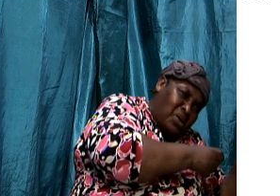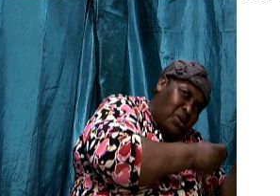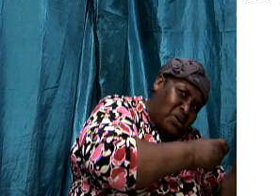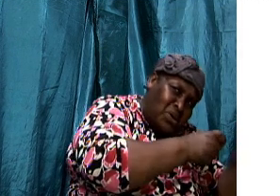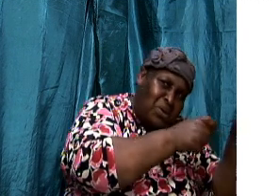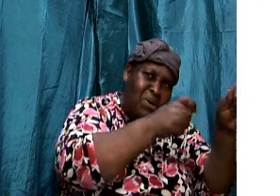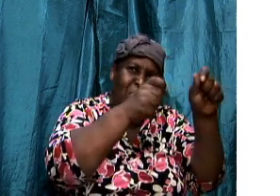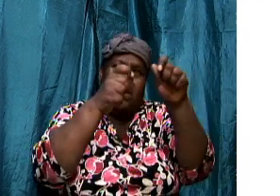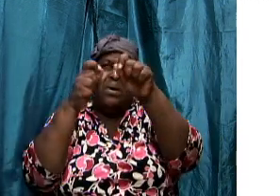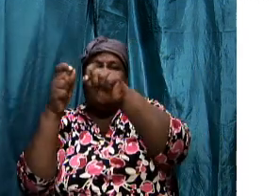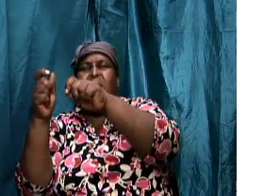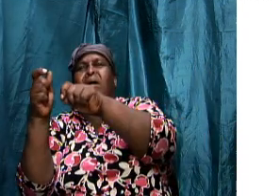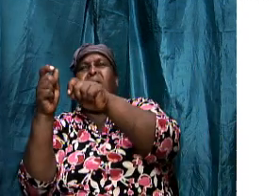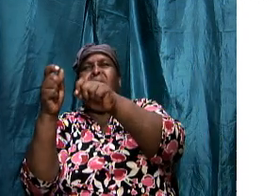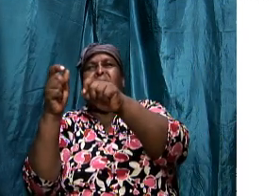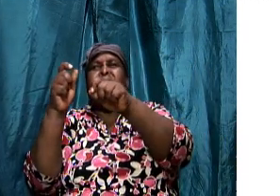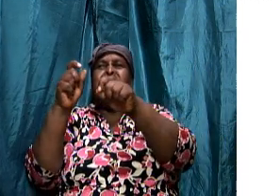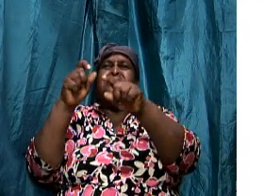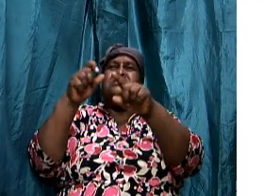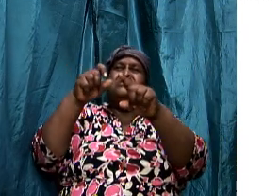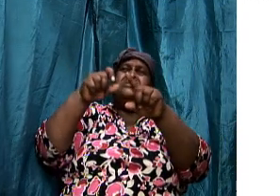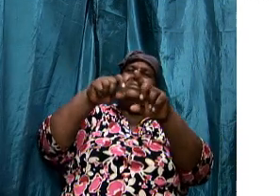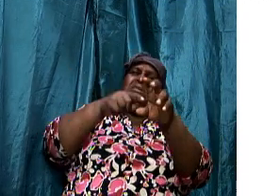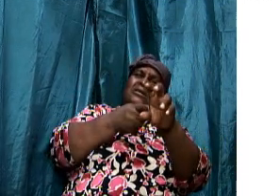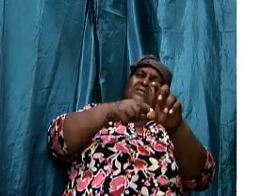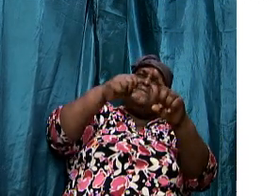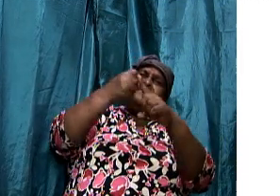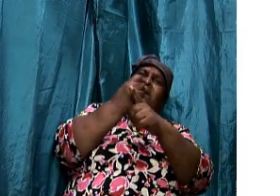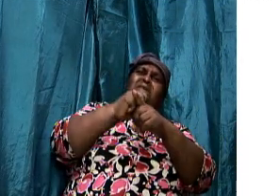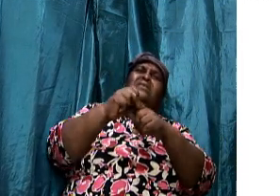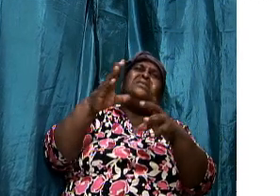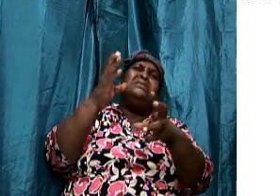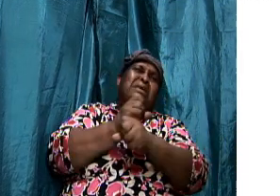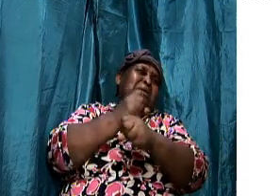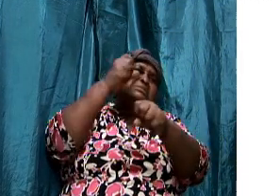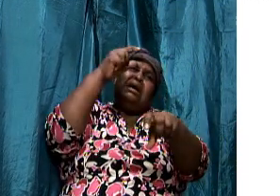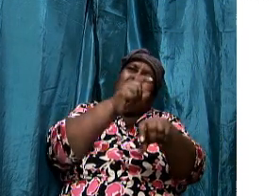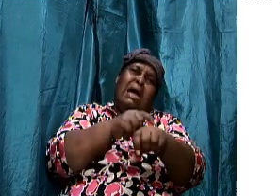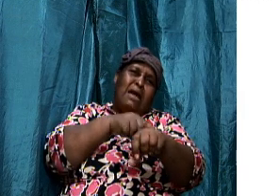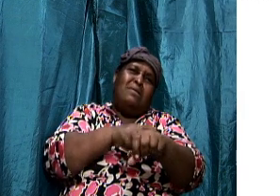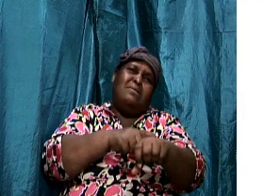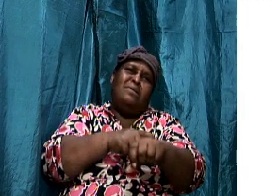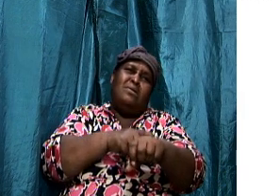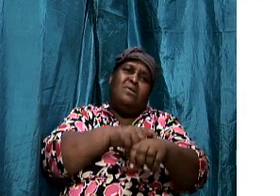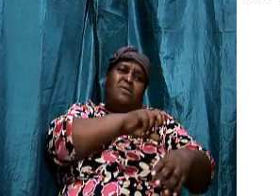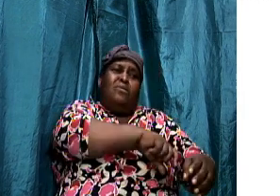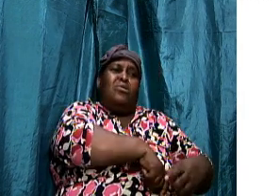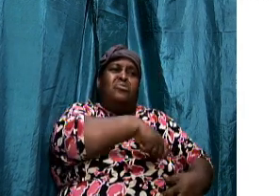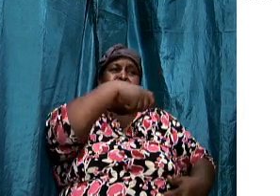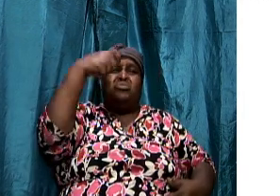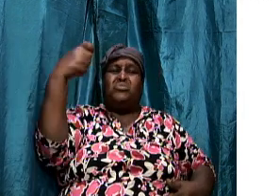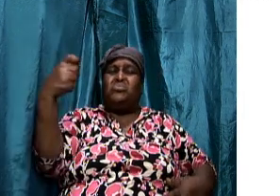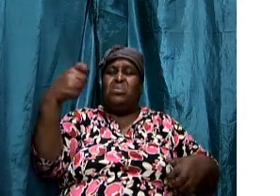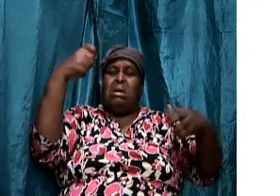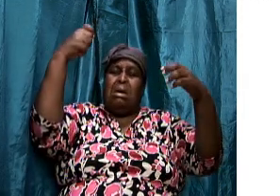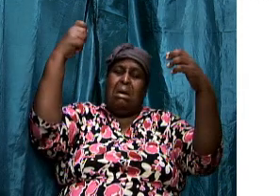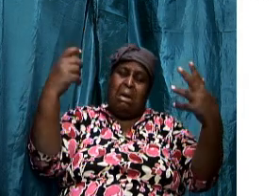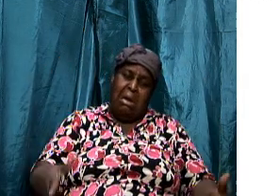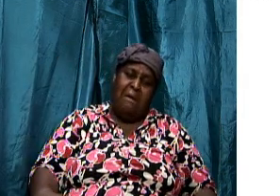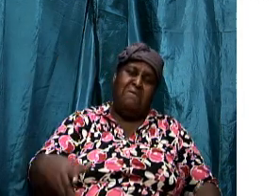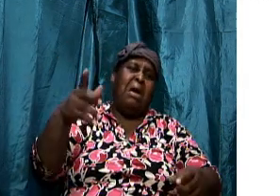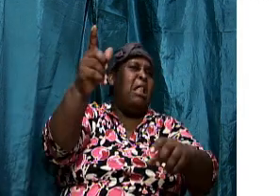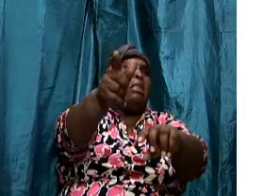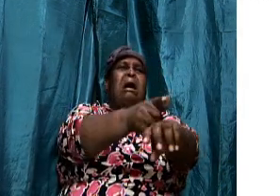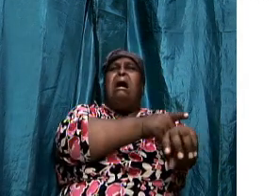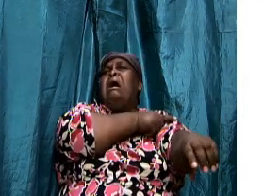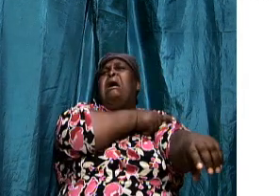start to fight the enemy again, it took a while because the sword was heavy. It was long. And then what made it worse? It